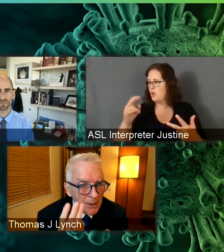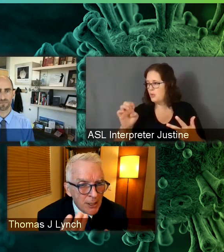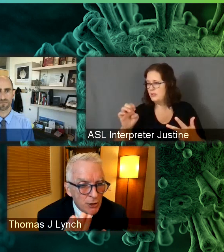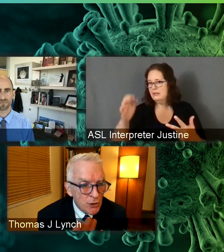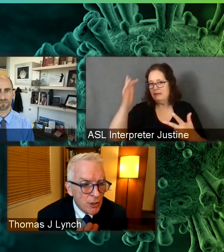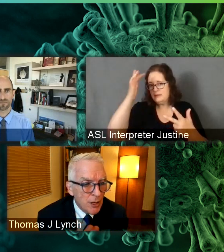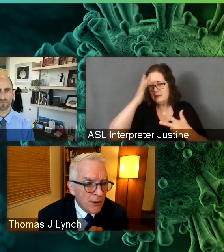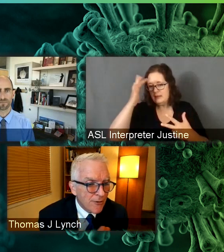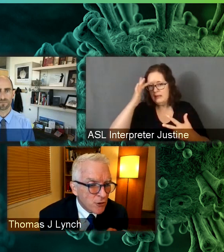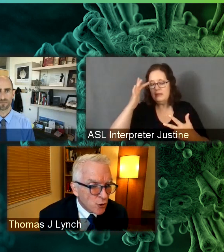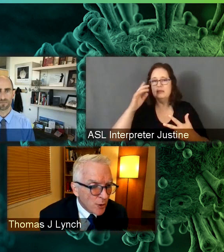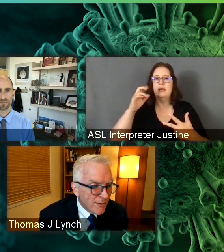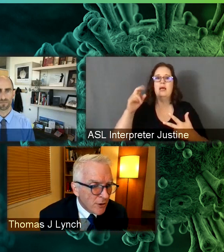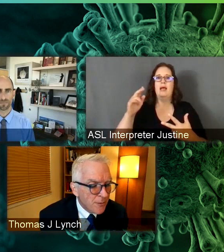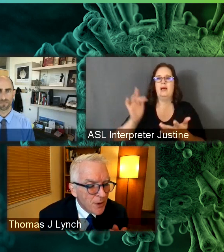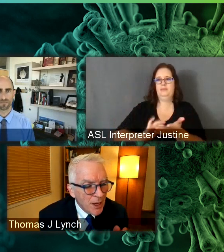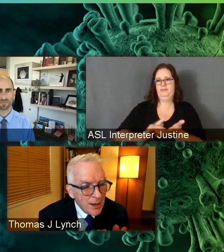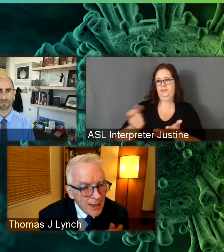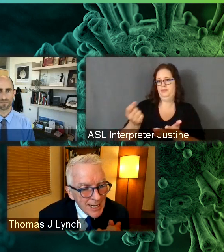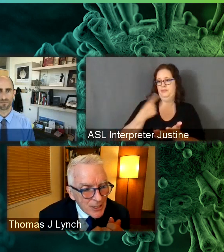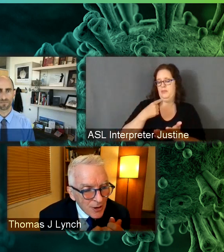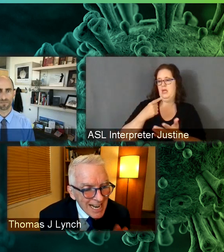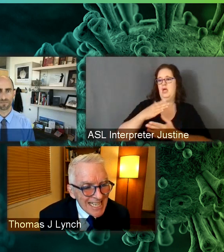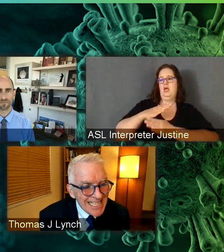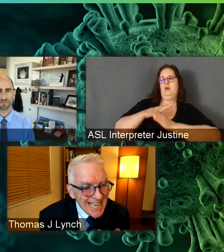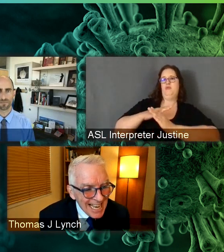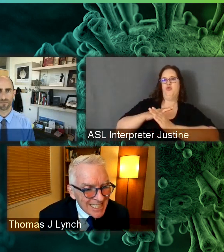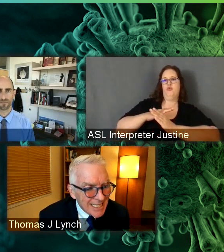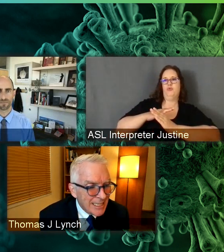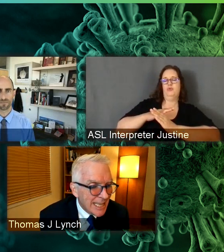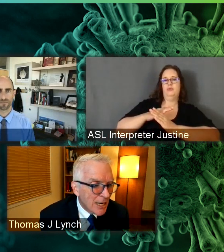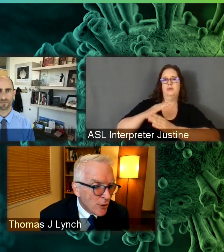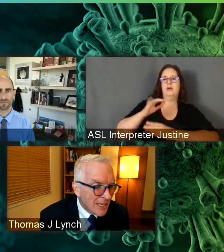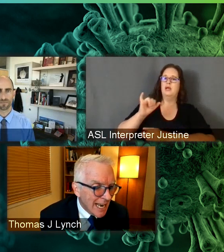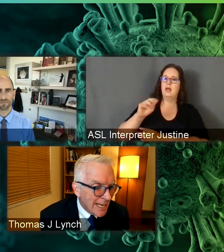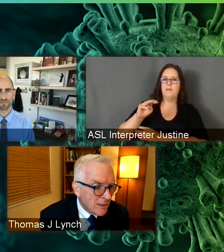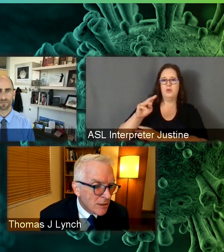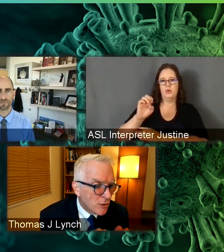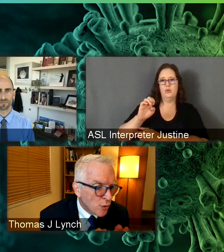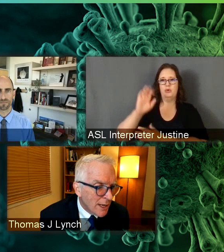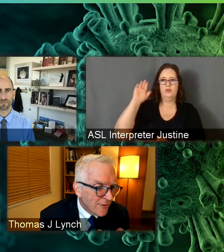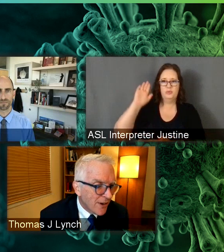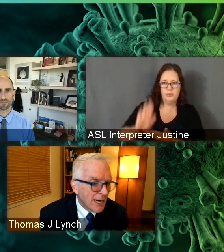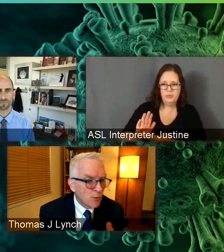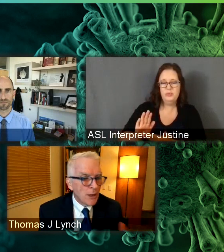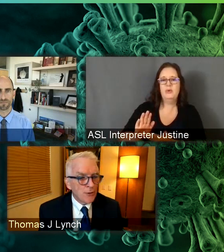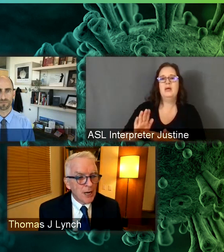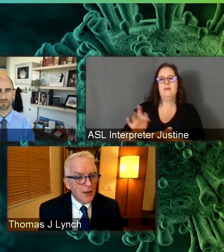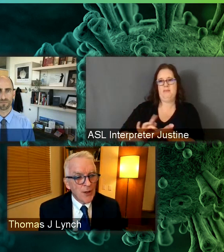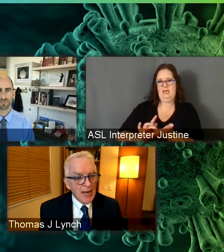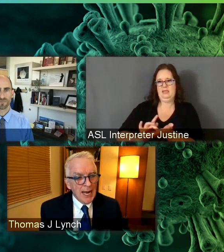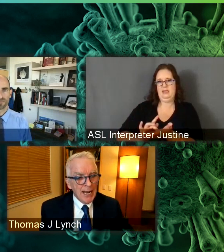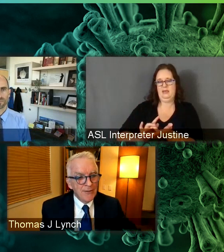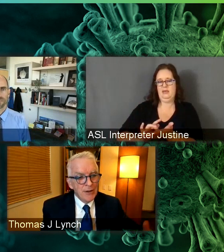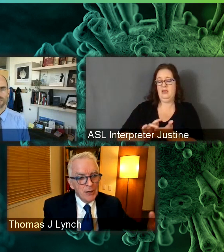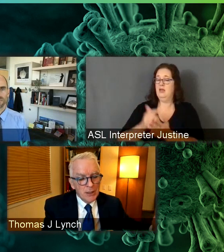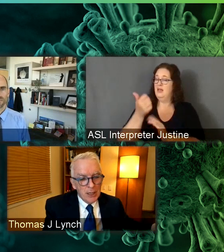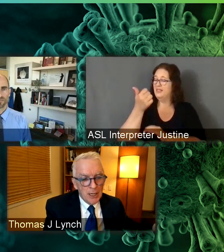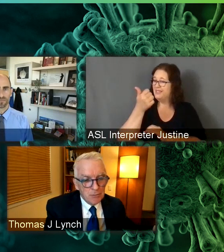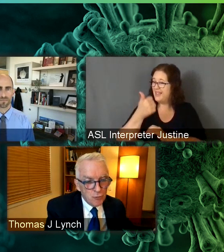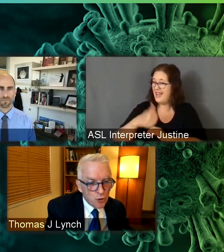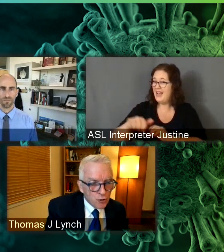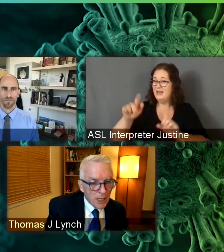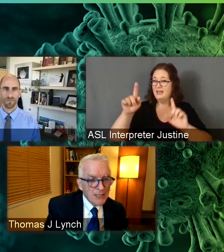three populations. For Trevor, is there any test they could get to try to find whether or not they have